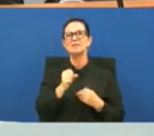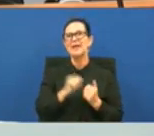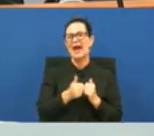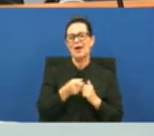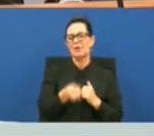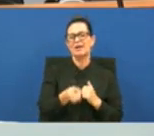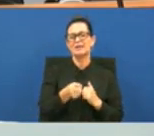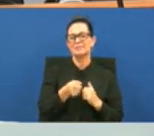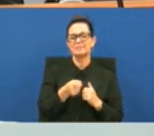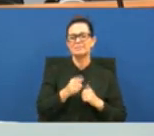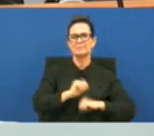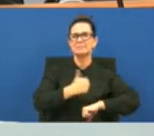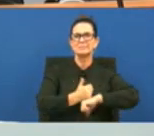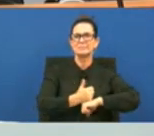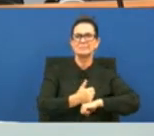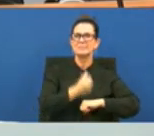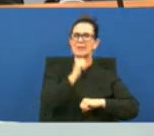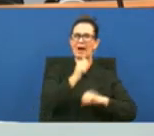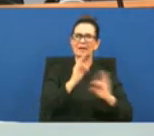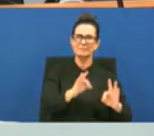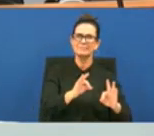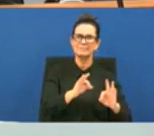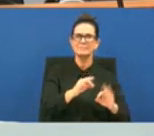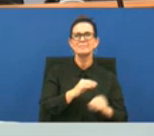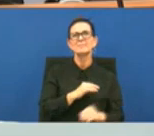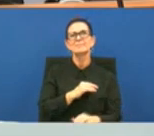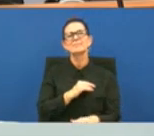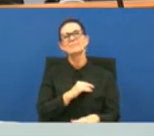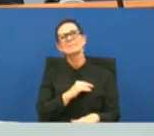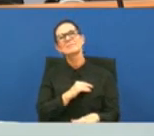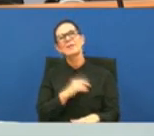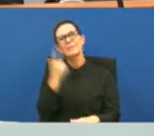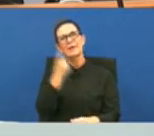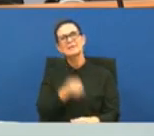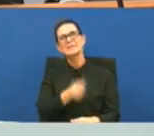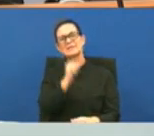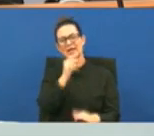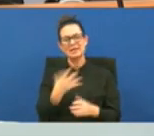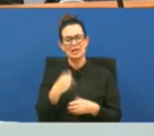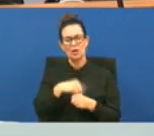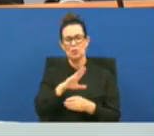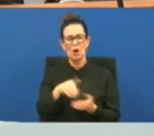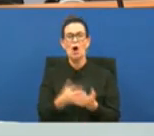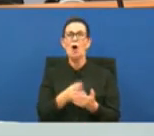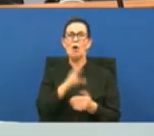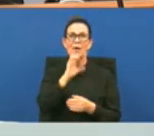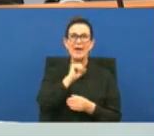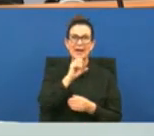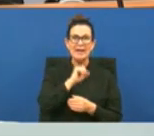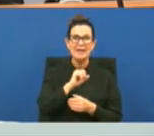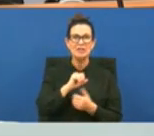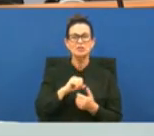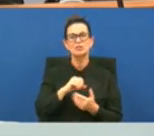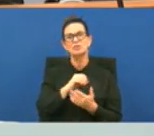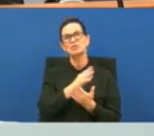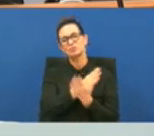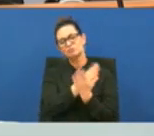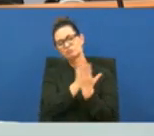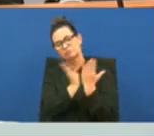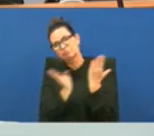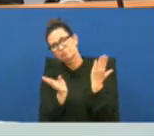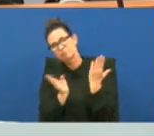because it did not include um all ages because it was basically